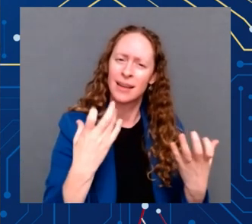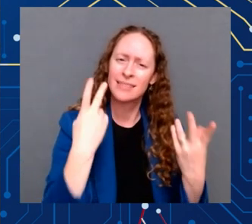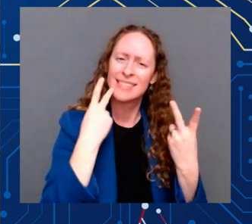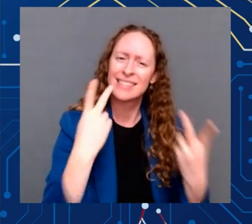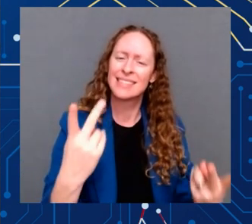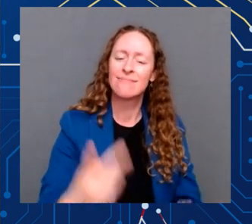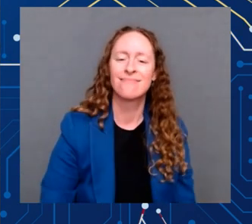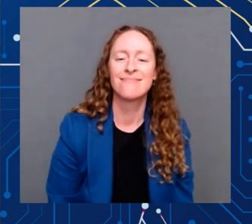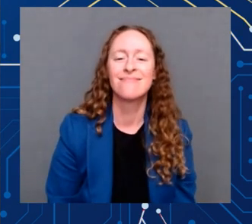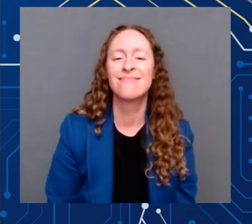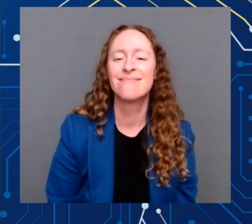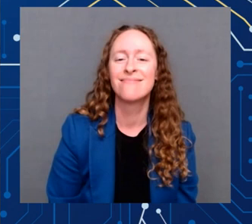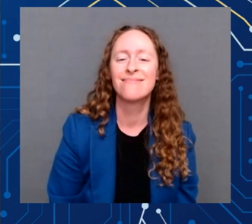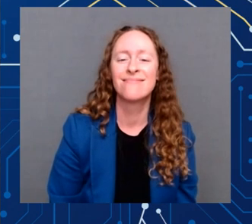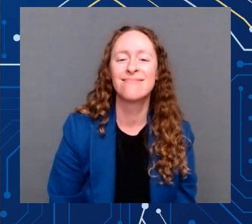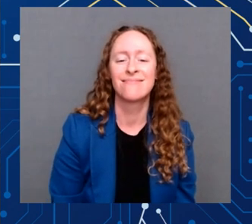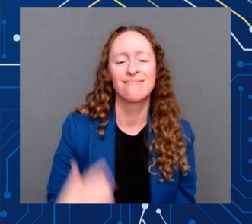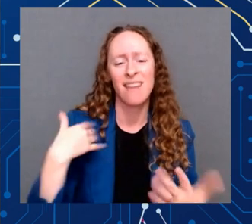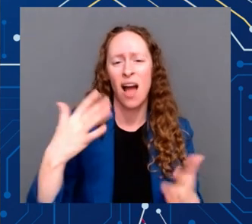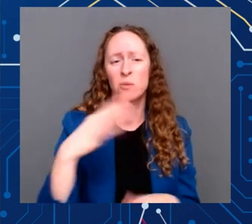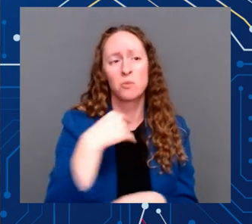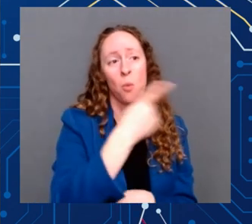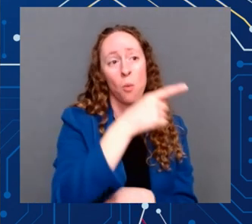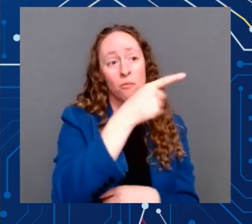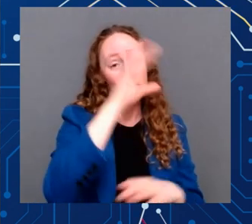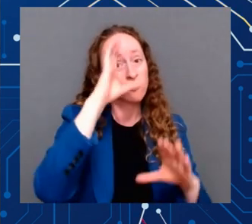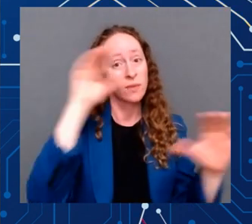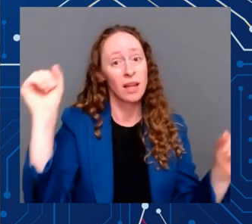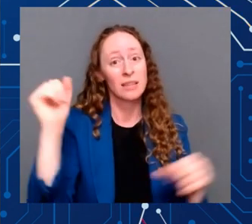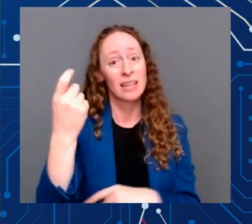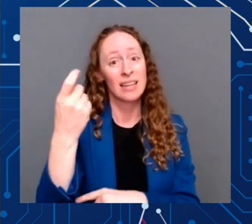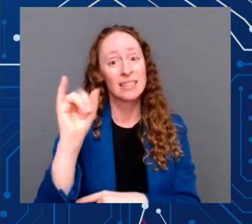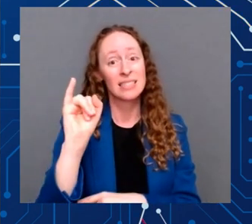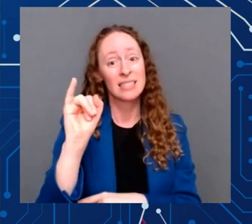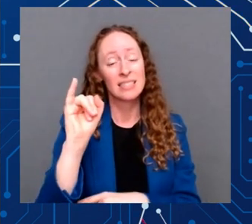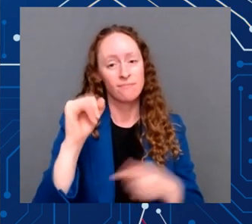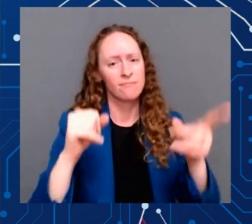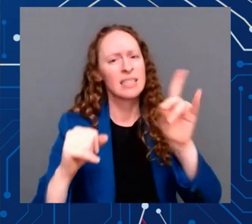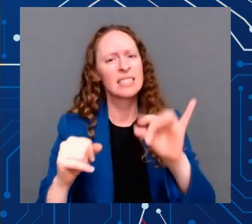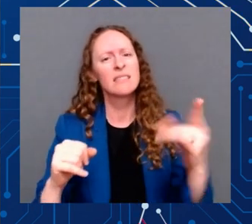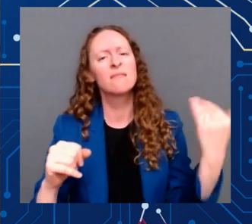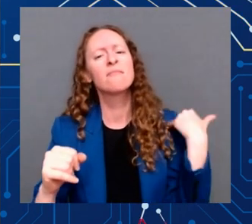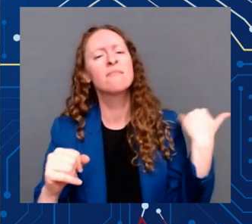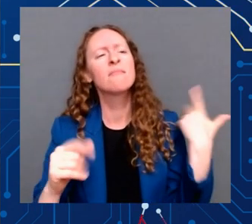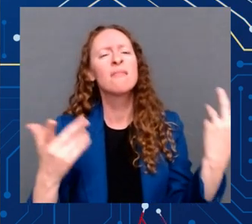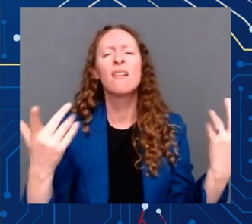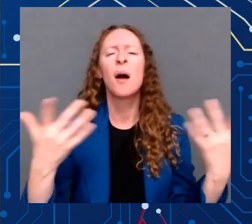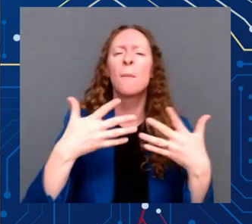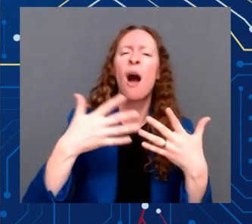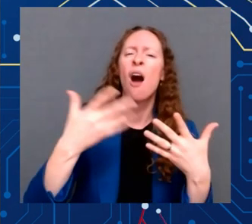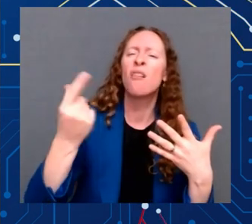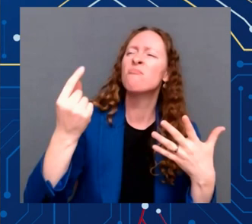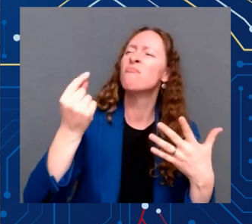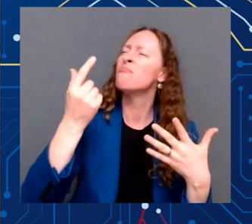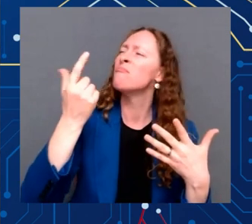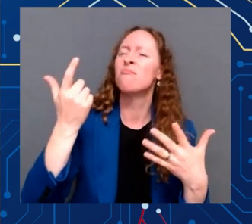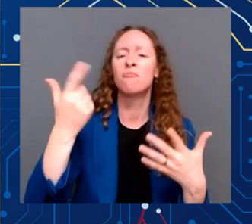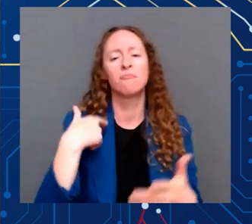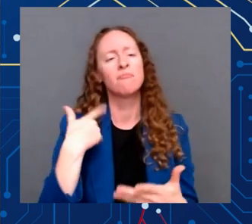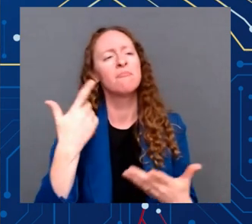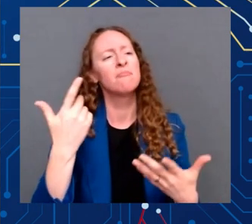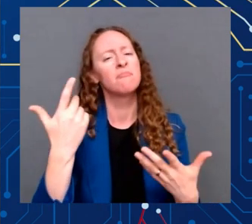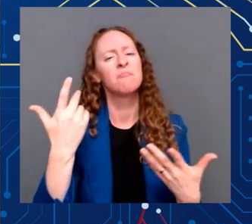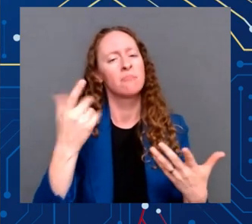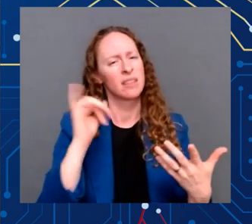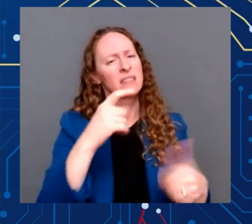by a single word. He asked me to define America for him when I was in China. And he and I were alone in the Tibetan Plateau. I said I can